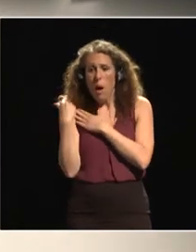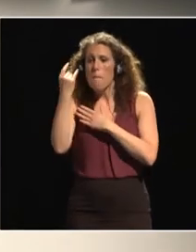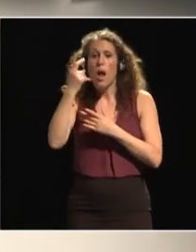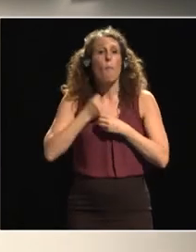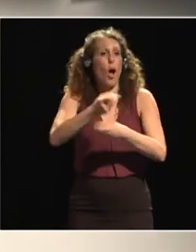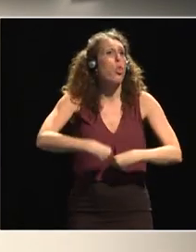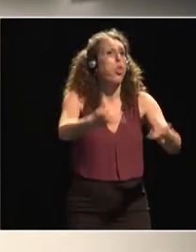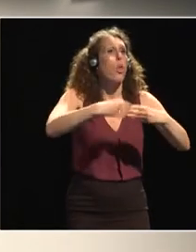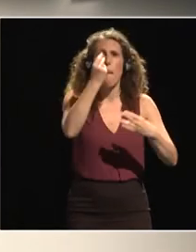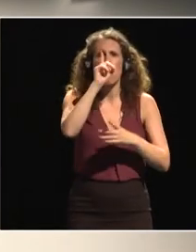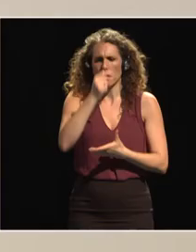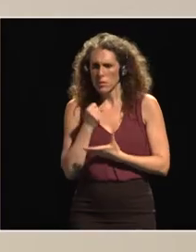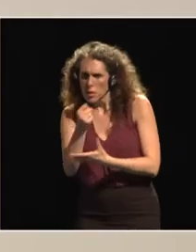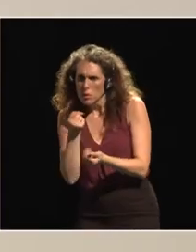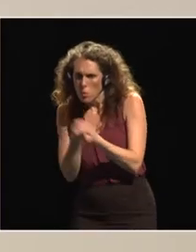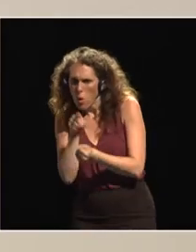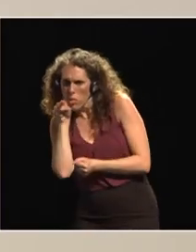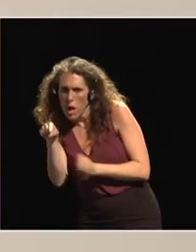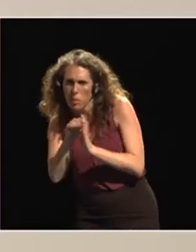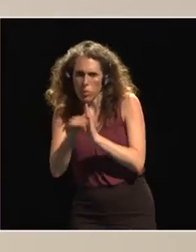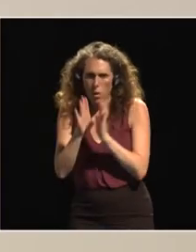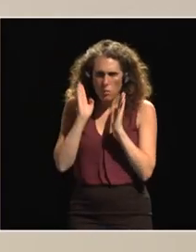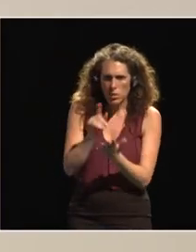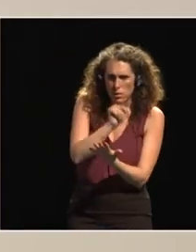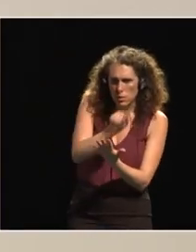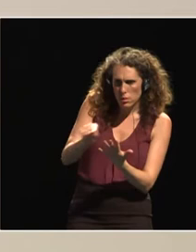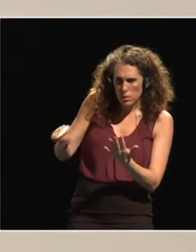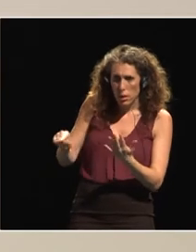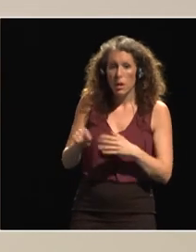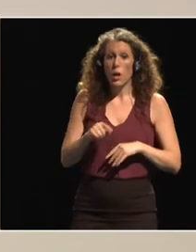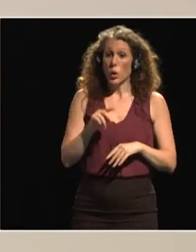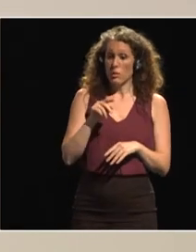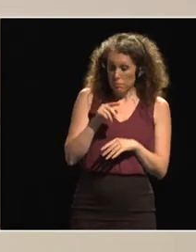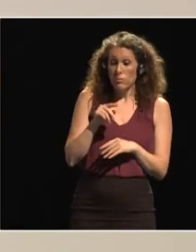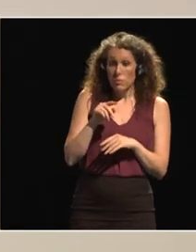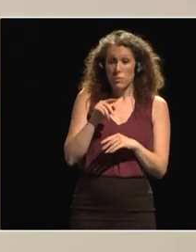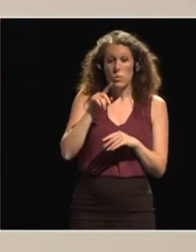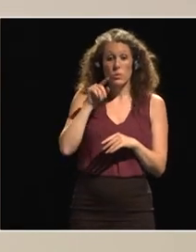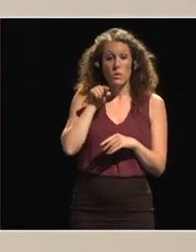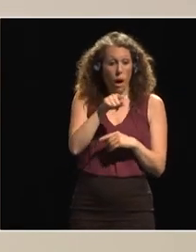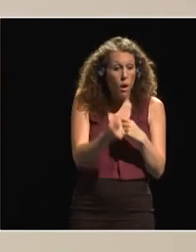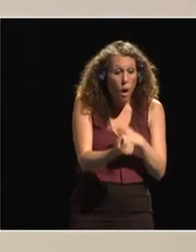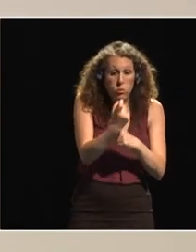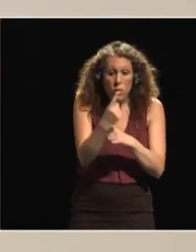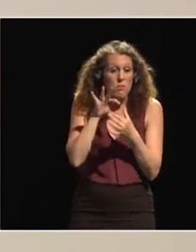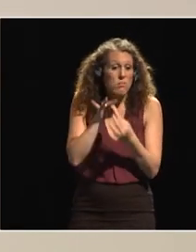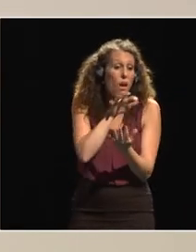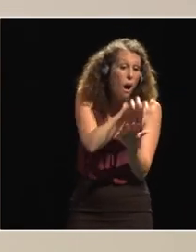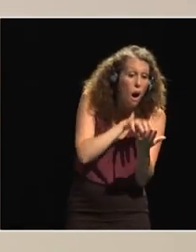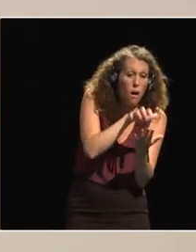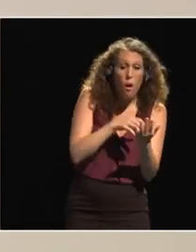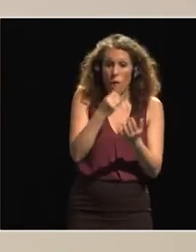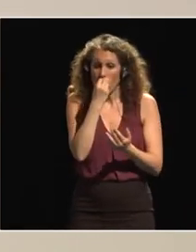sustainable agricultural sector the successful development of these particular opportunities in agriculture and food